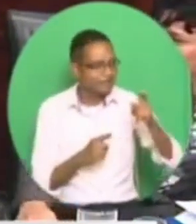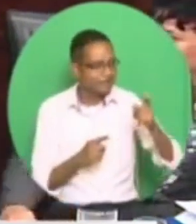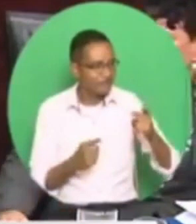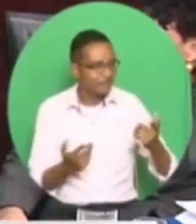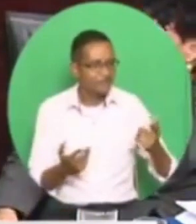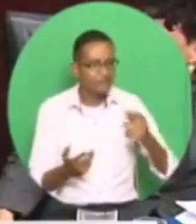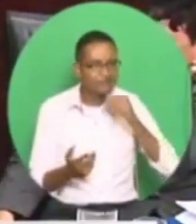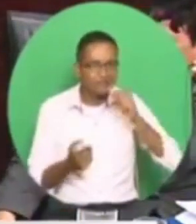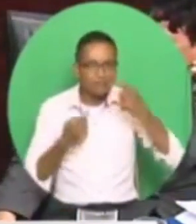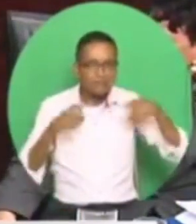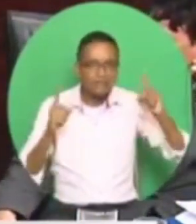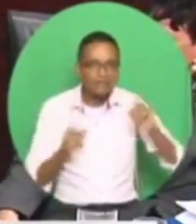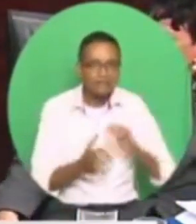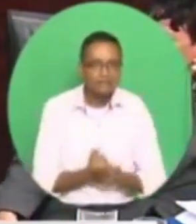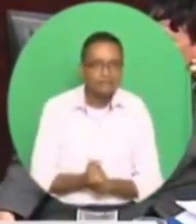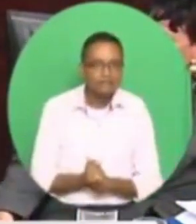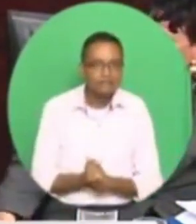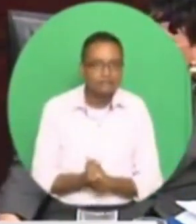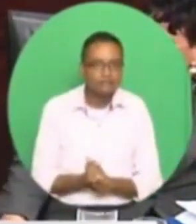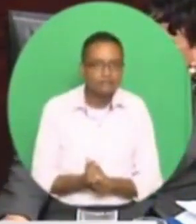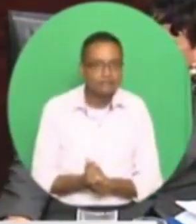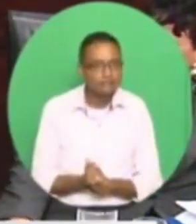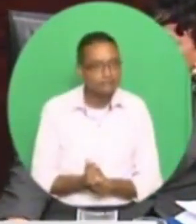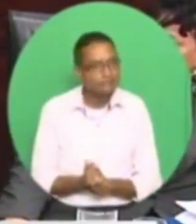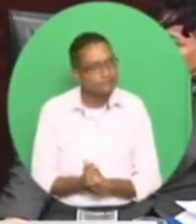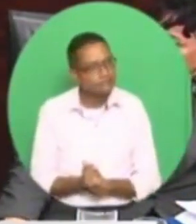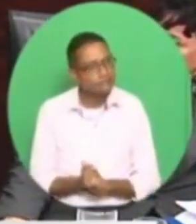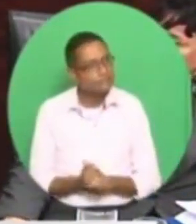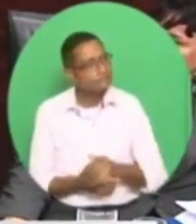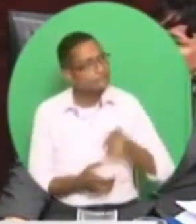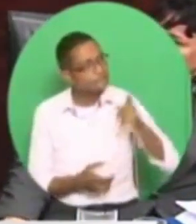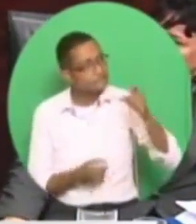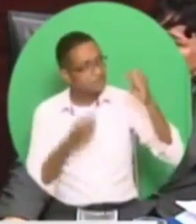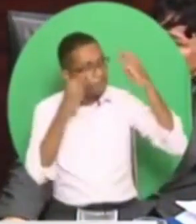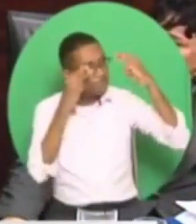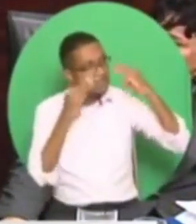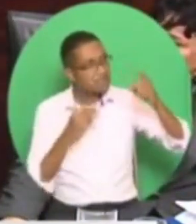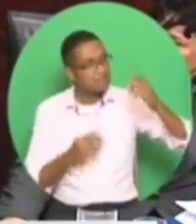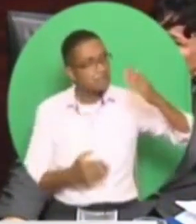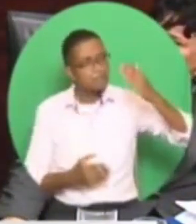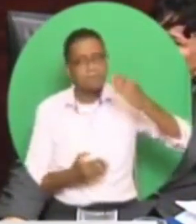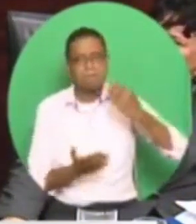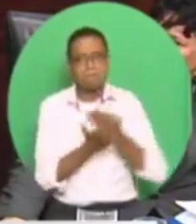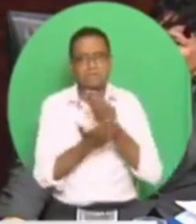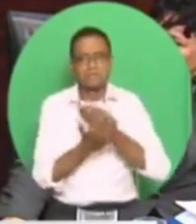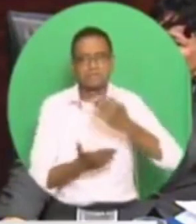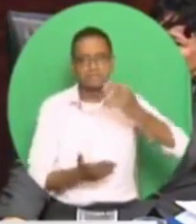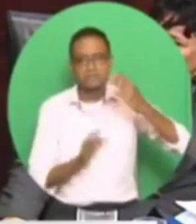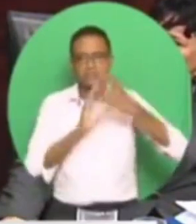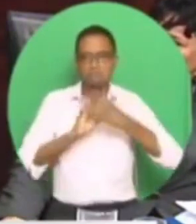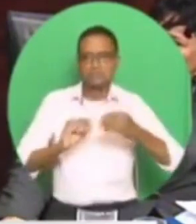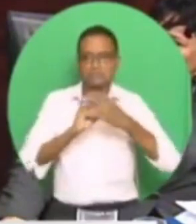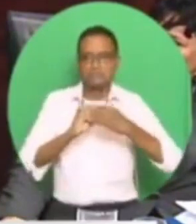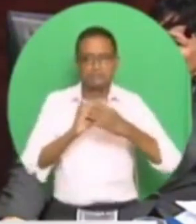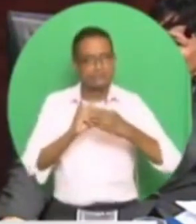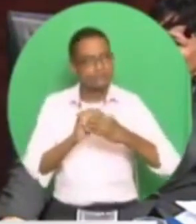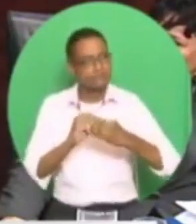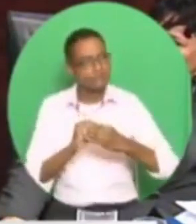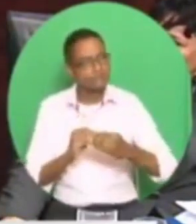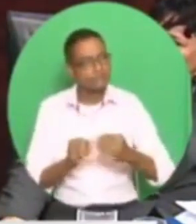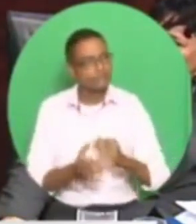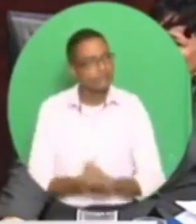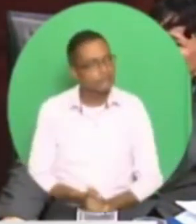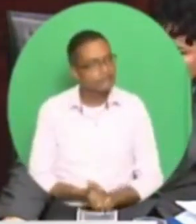You would think it was a coincidence that the Minister's budget speech was timed so well with the release of the Hollywood